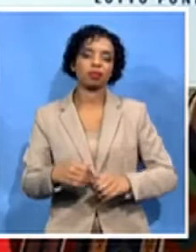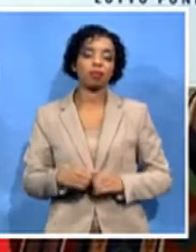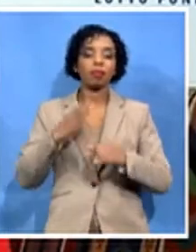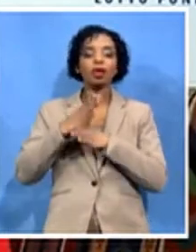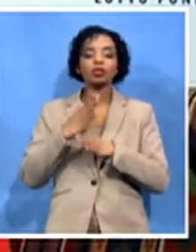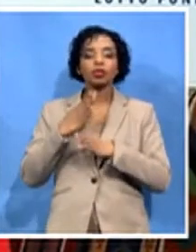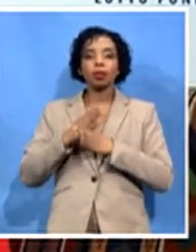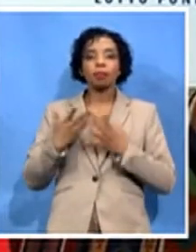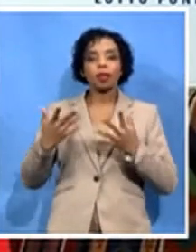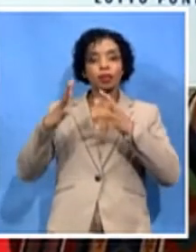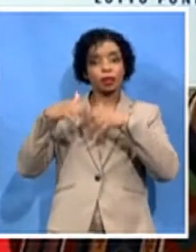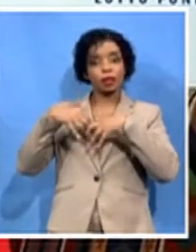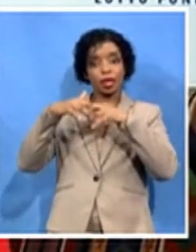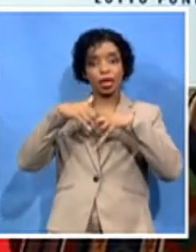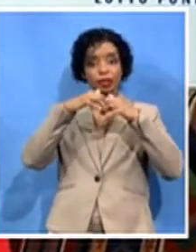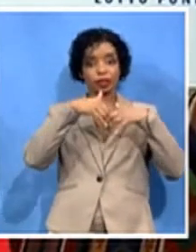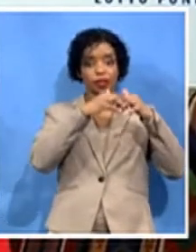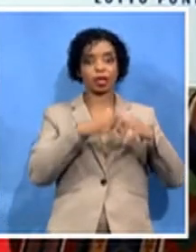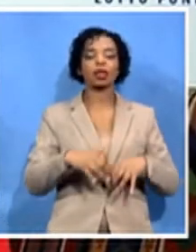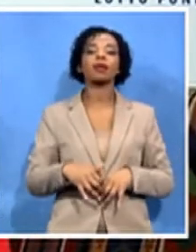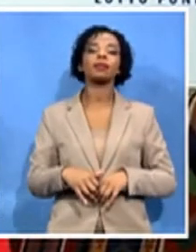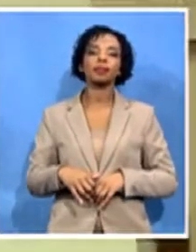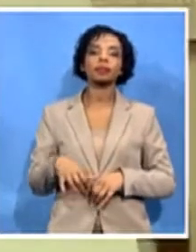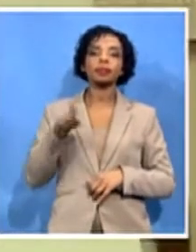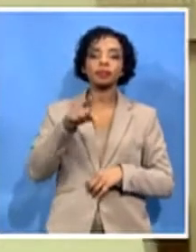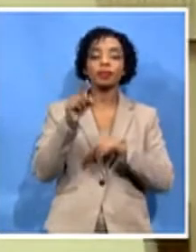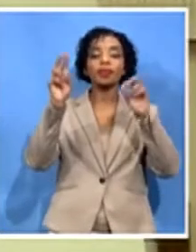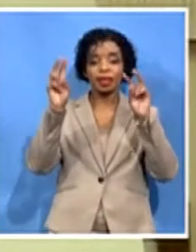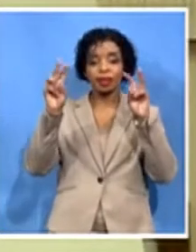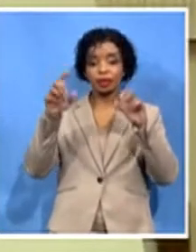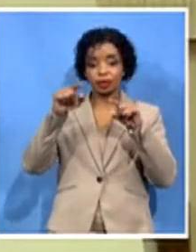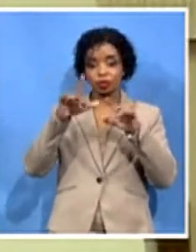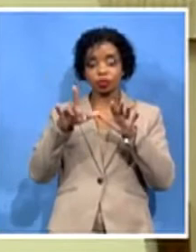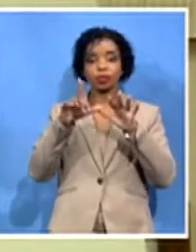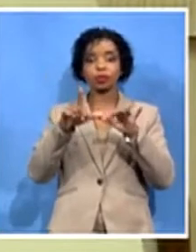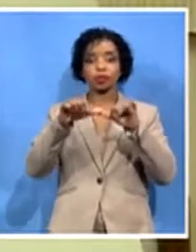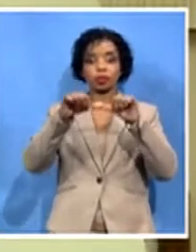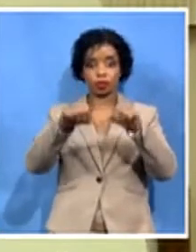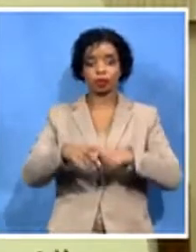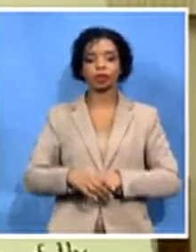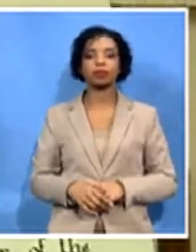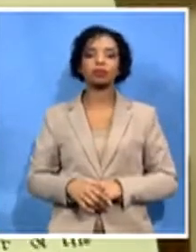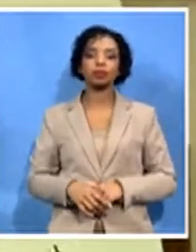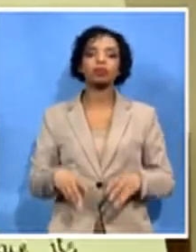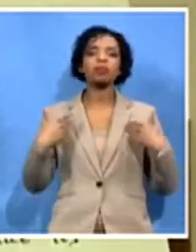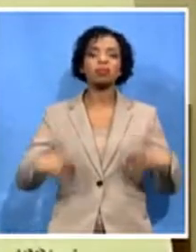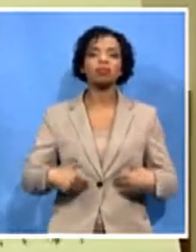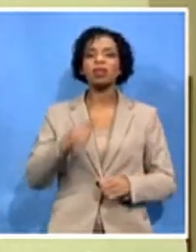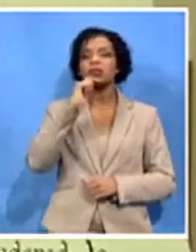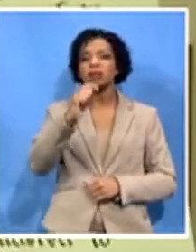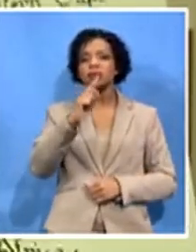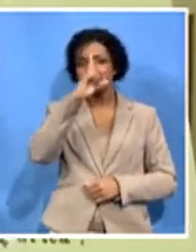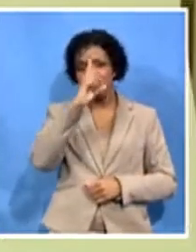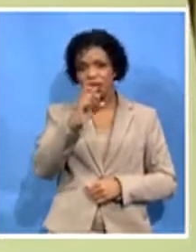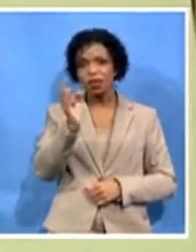an issue going forward. And I really believe that post-COVID and the economic challenges